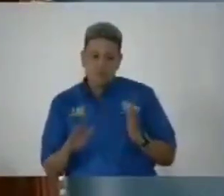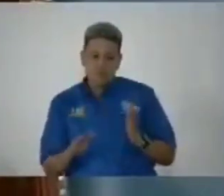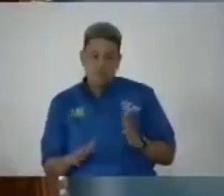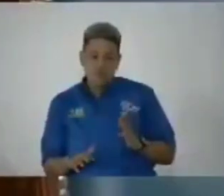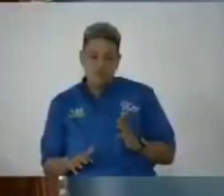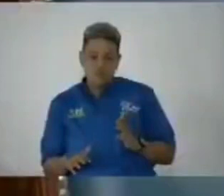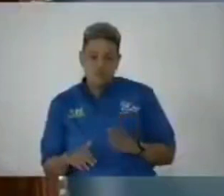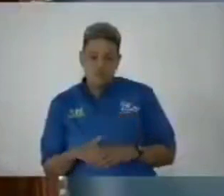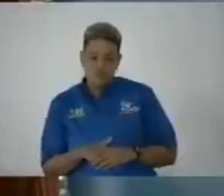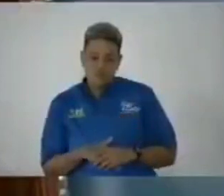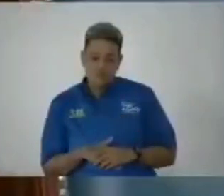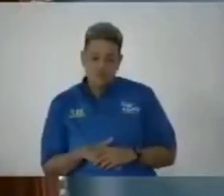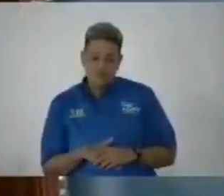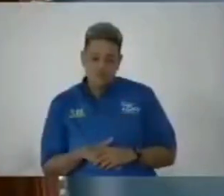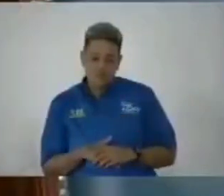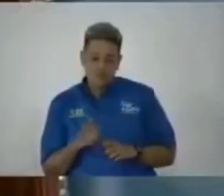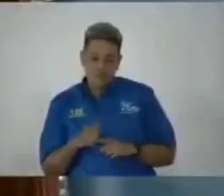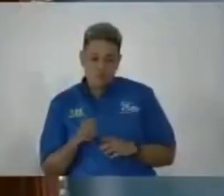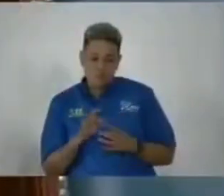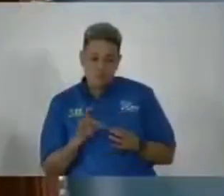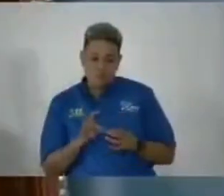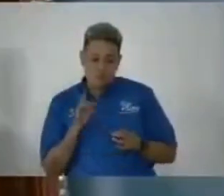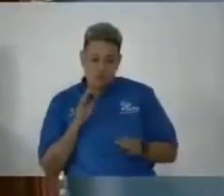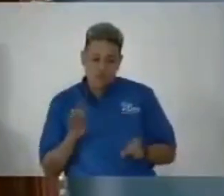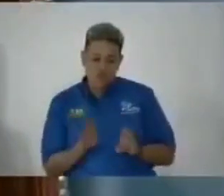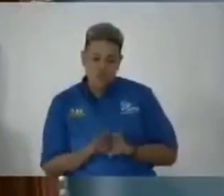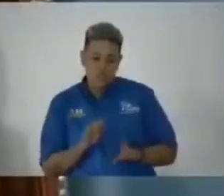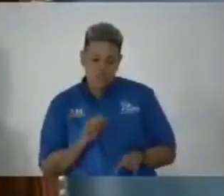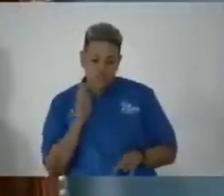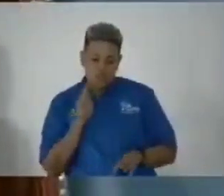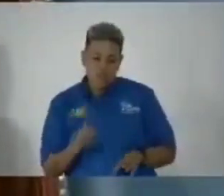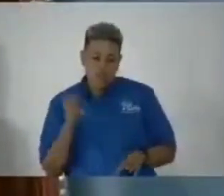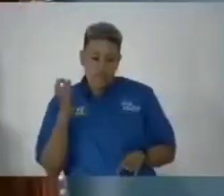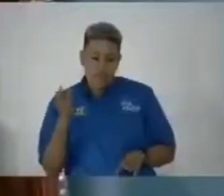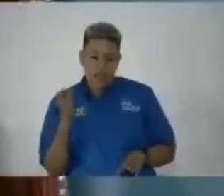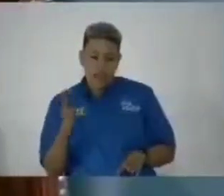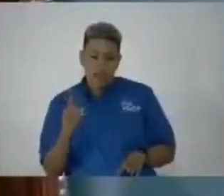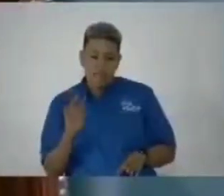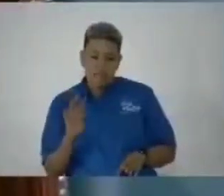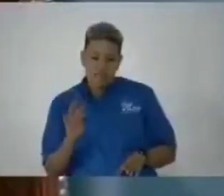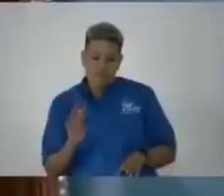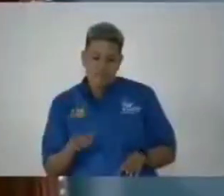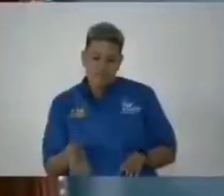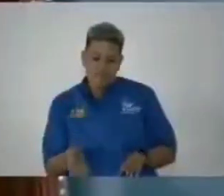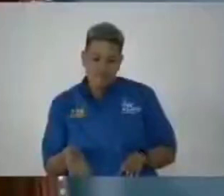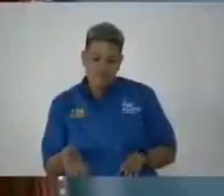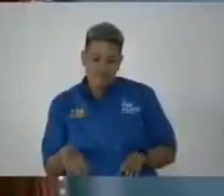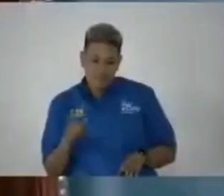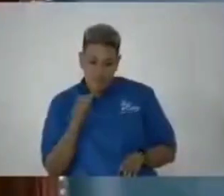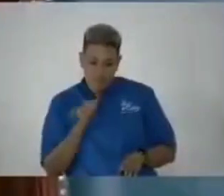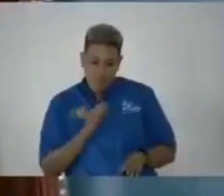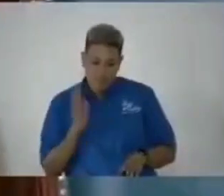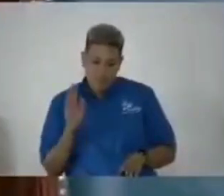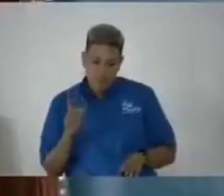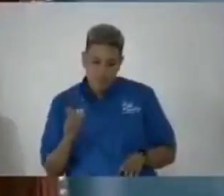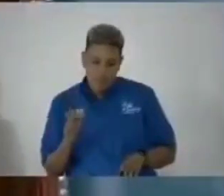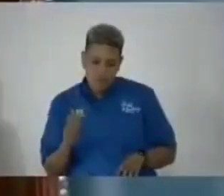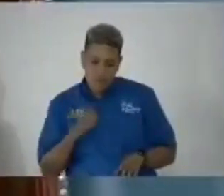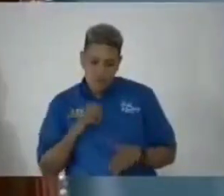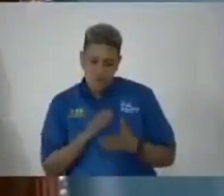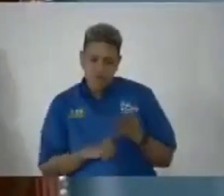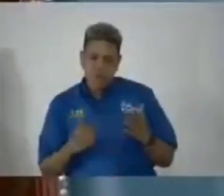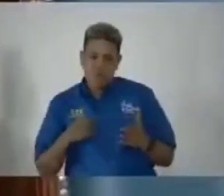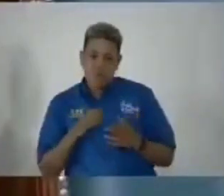motion on adjournment i'm looking at 11 4. i am allowing i withdraw